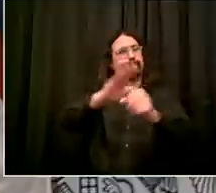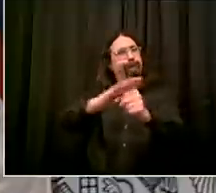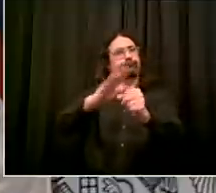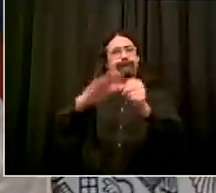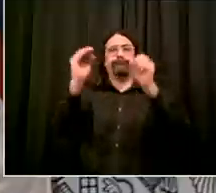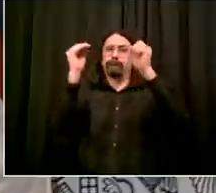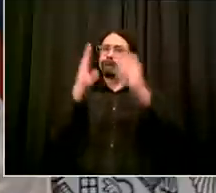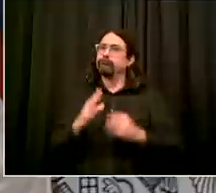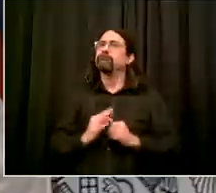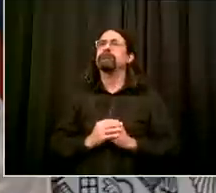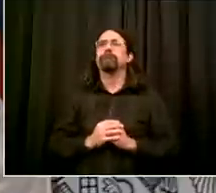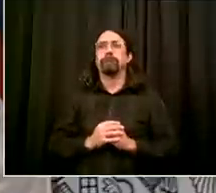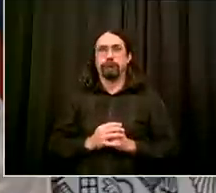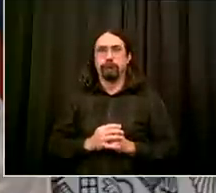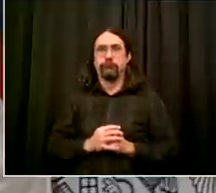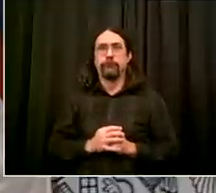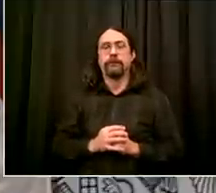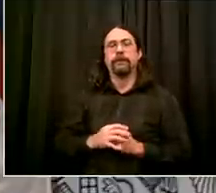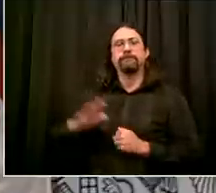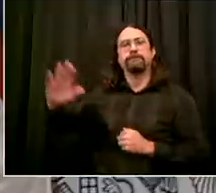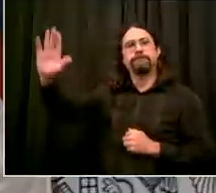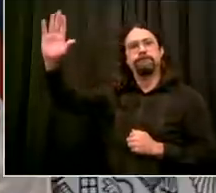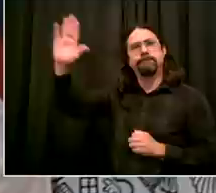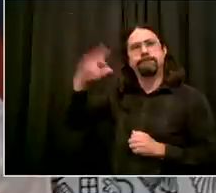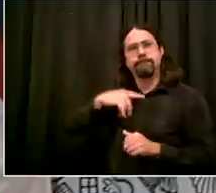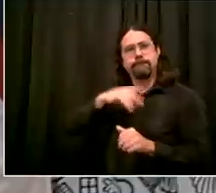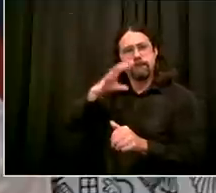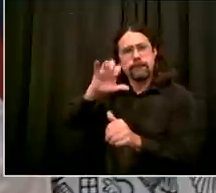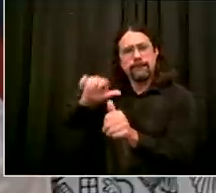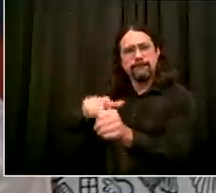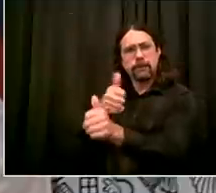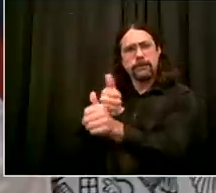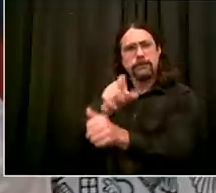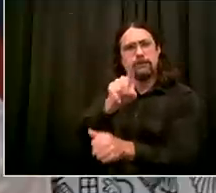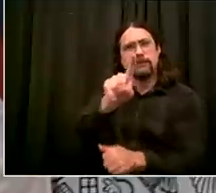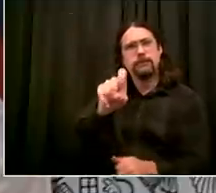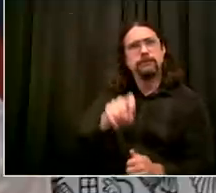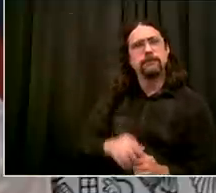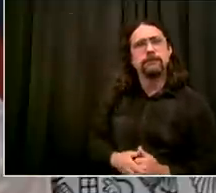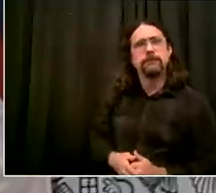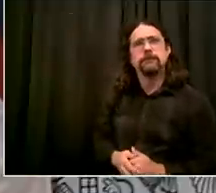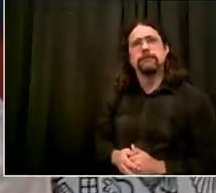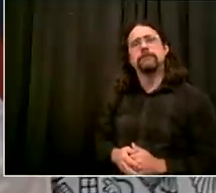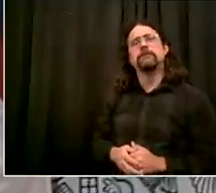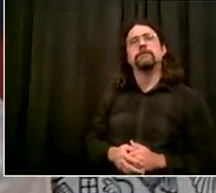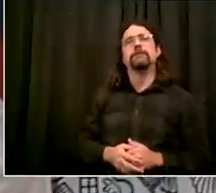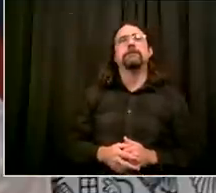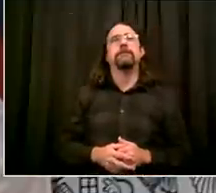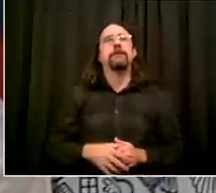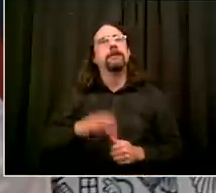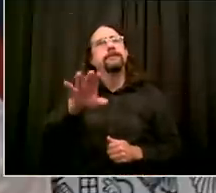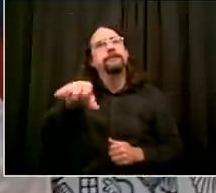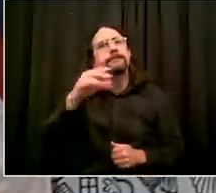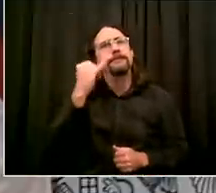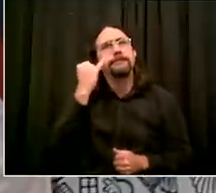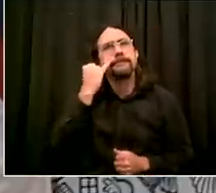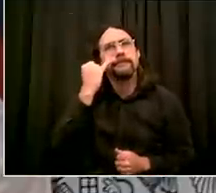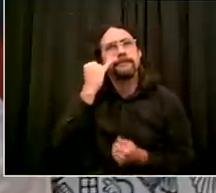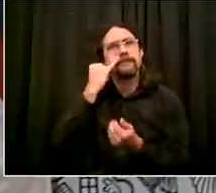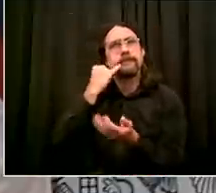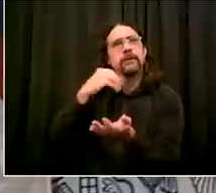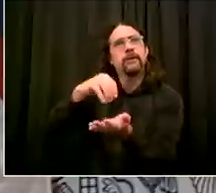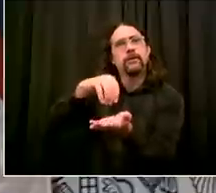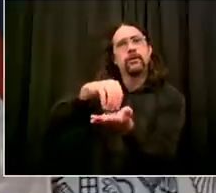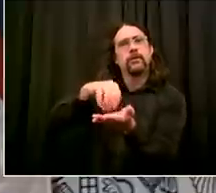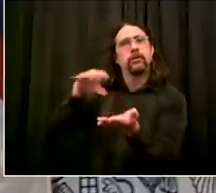goes into uh an in-person learning situation be learning directly with the teacher or will some of them have to